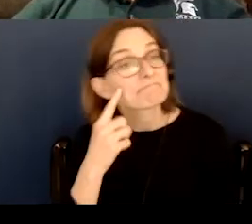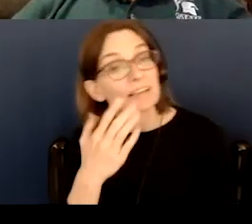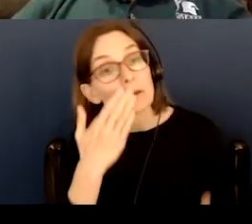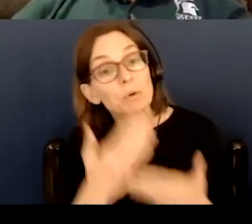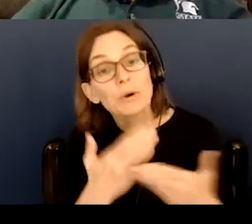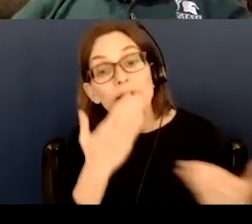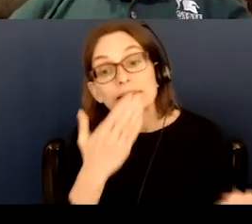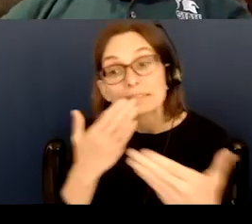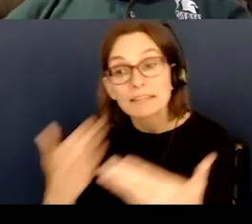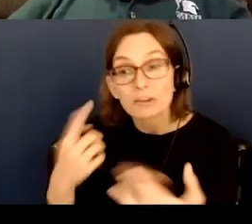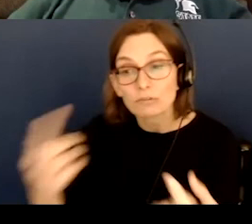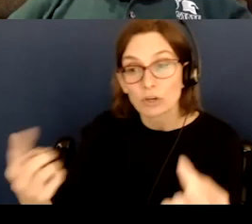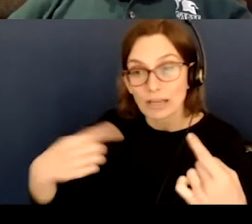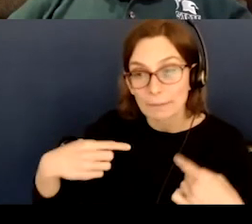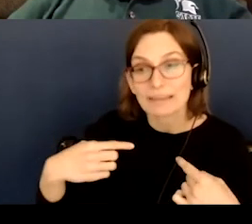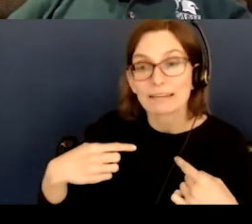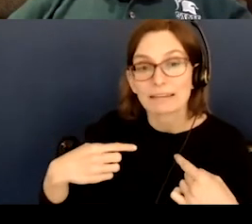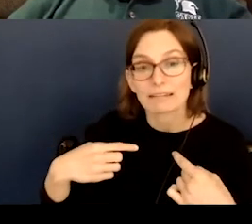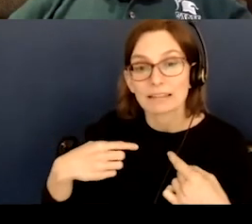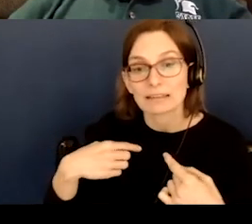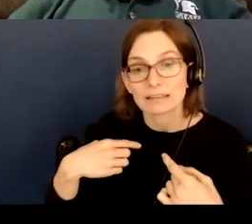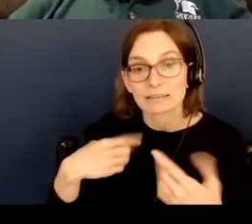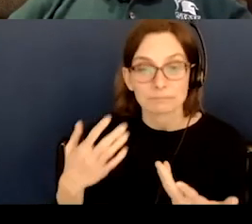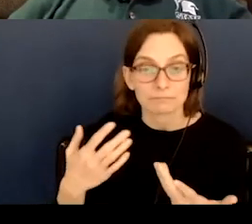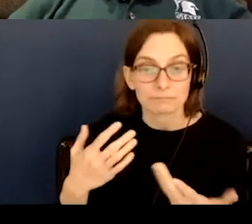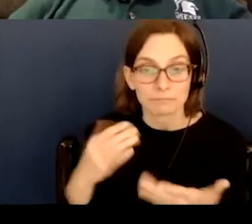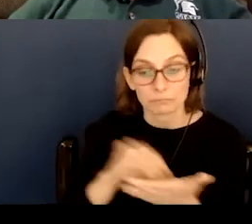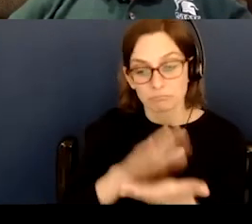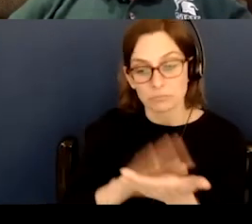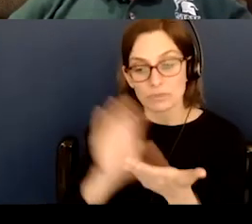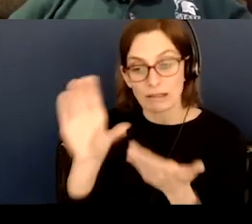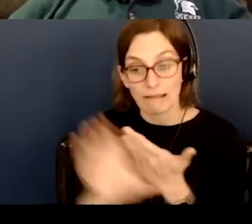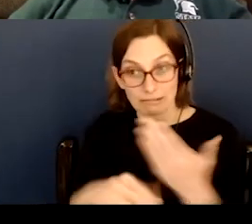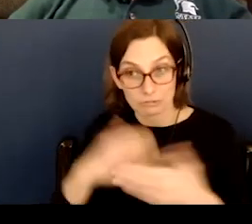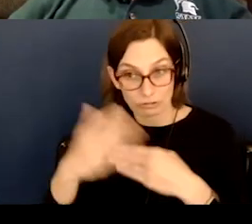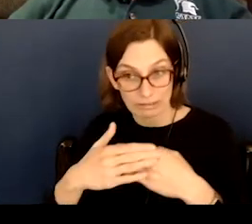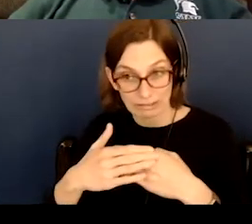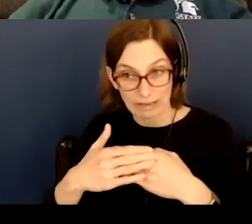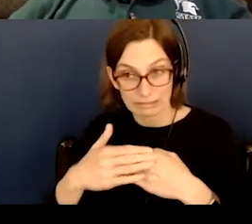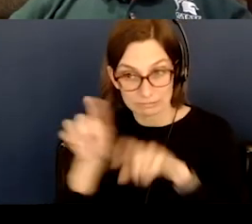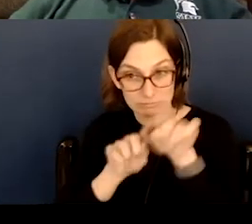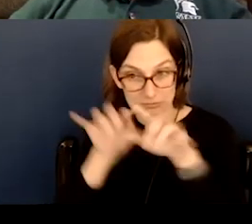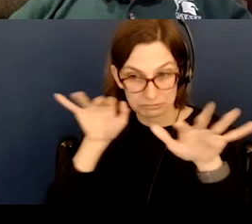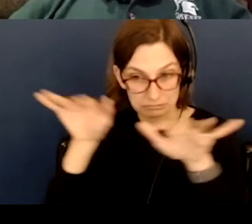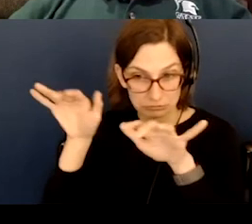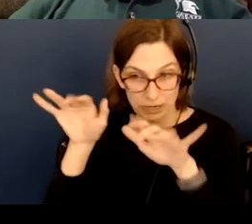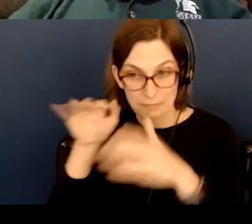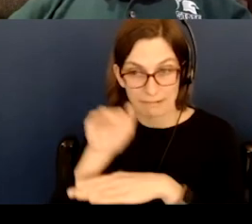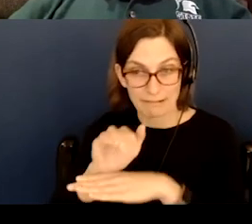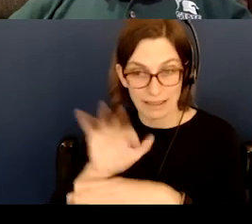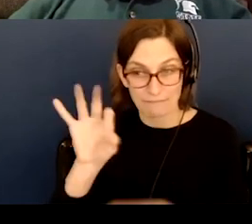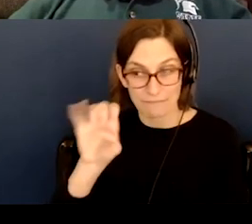you all for coming. The, you know, get it on your calendars. The next night will be February 3rd.